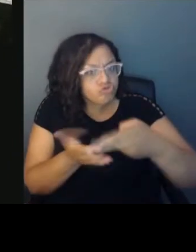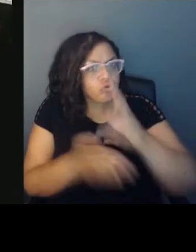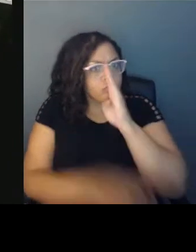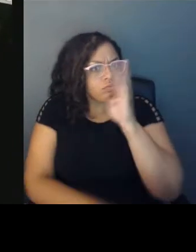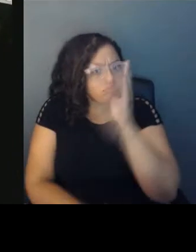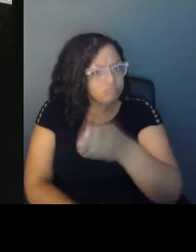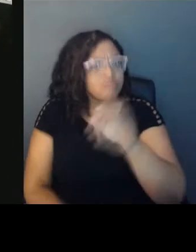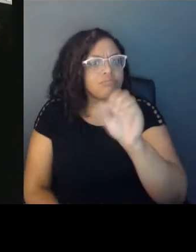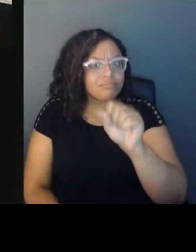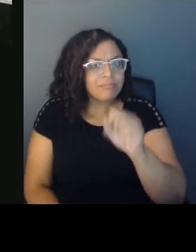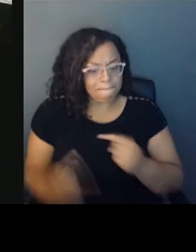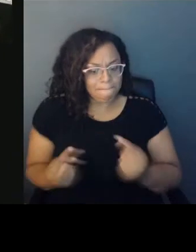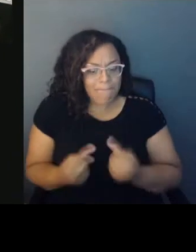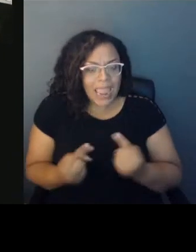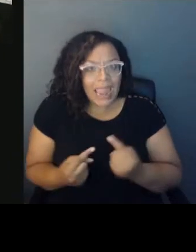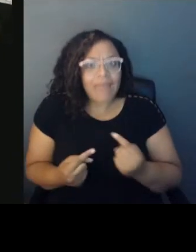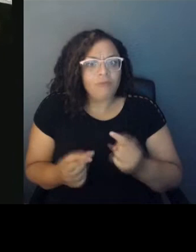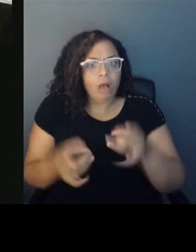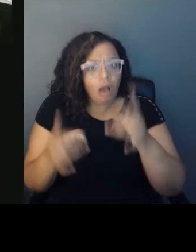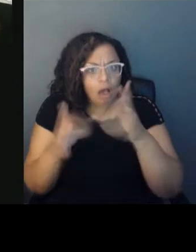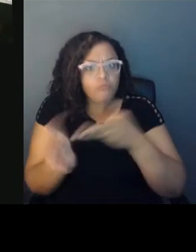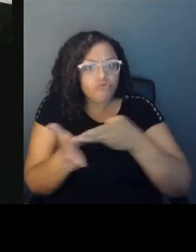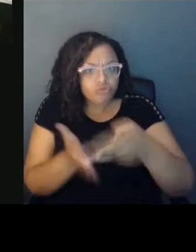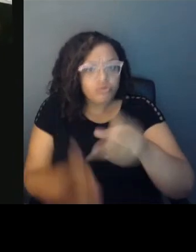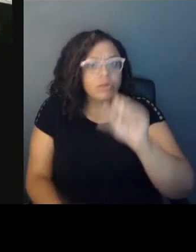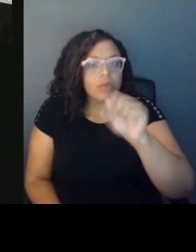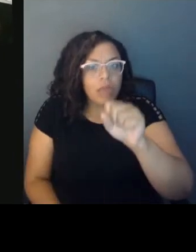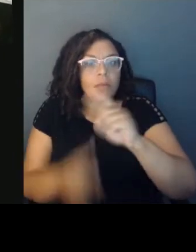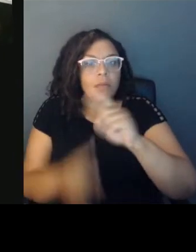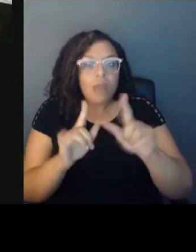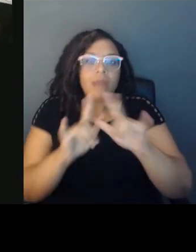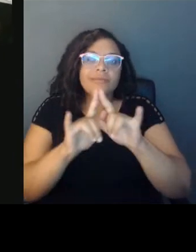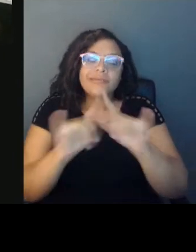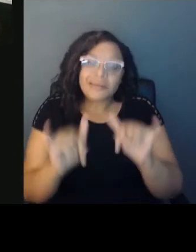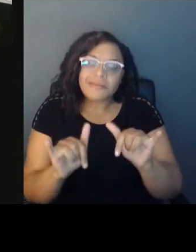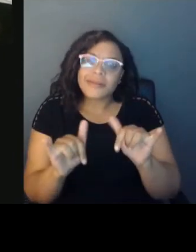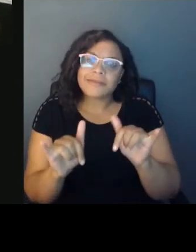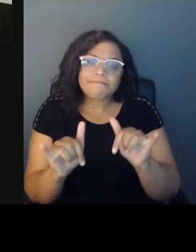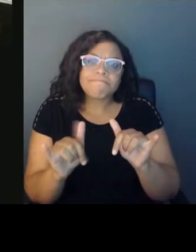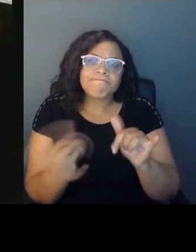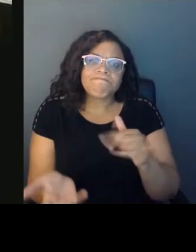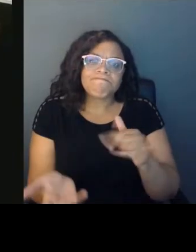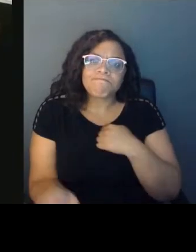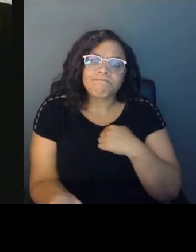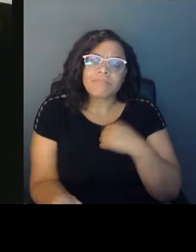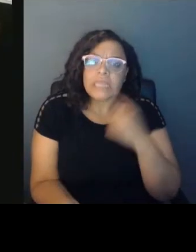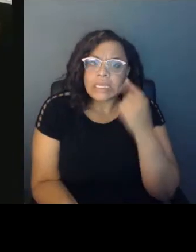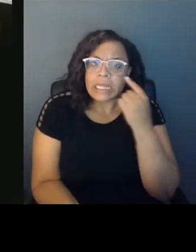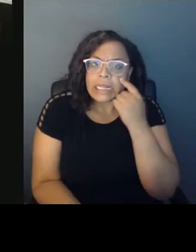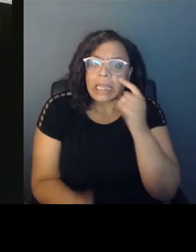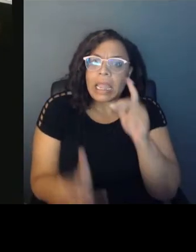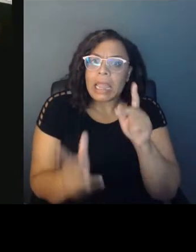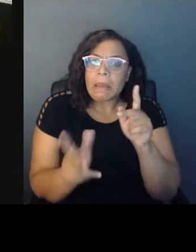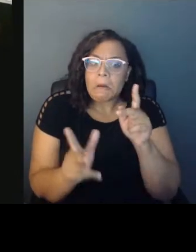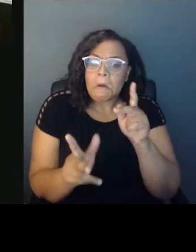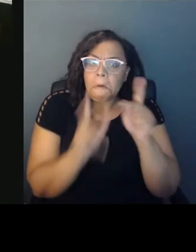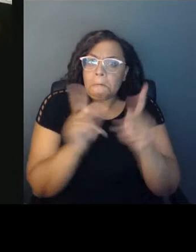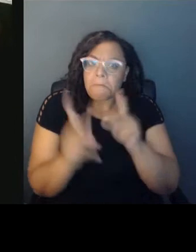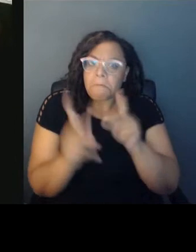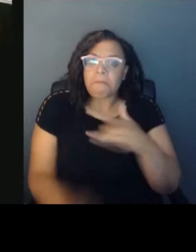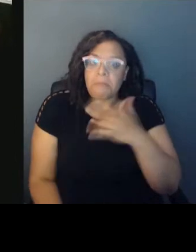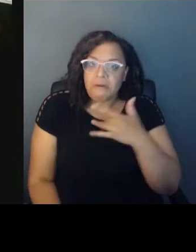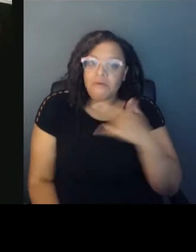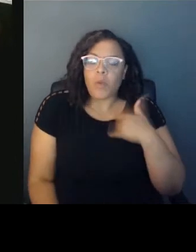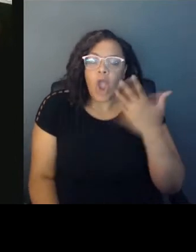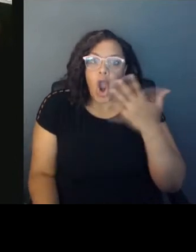truth. On the other hand, you know, I think there are some who feel that we've experienced and seen way too much already. I'm just interested